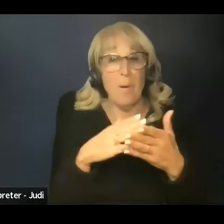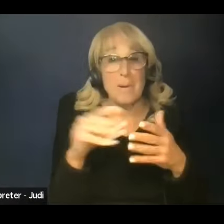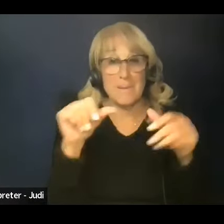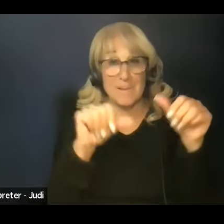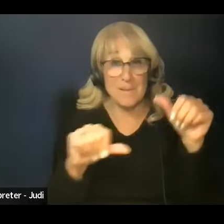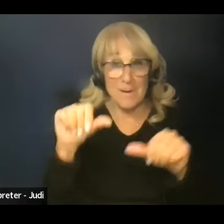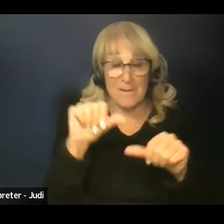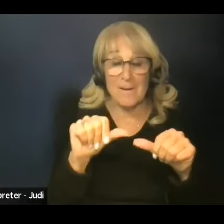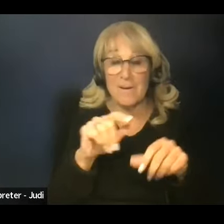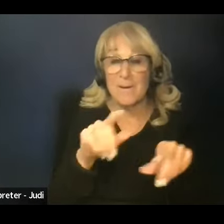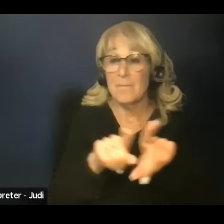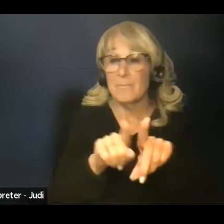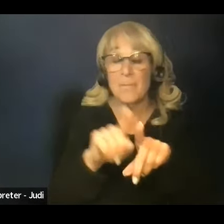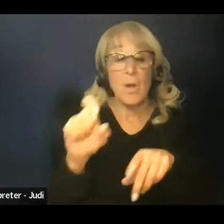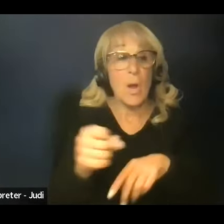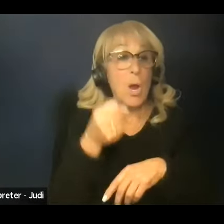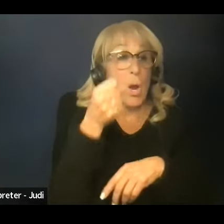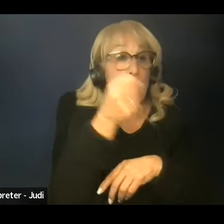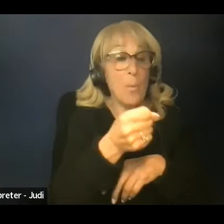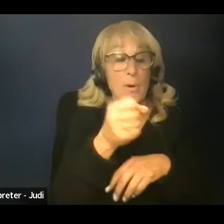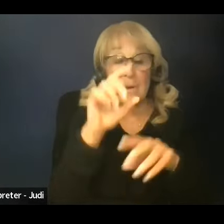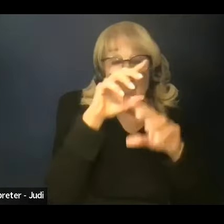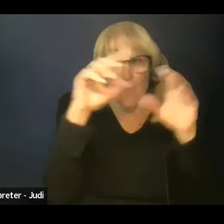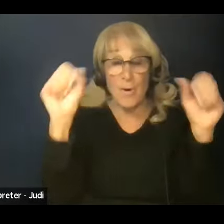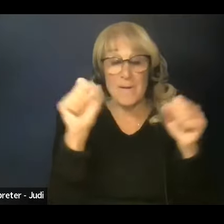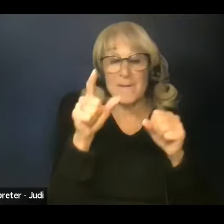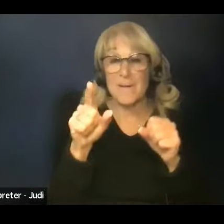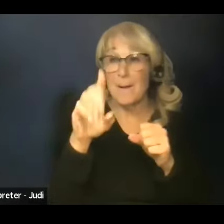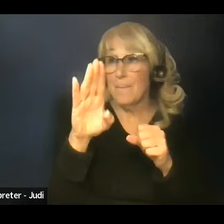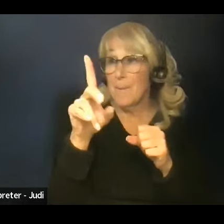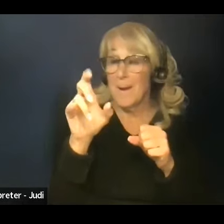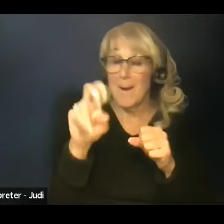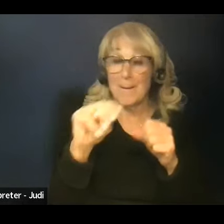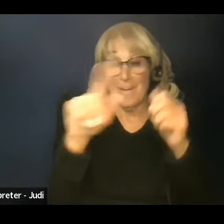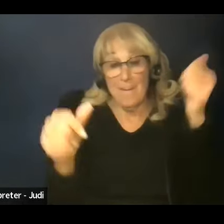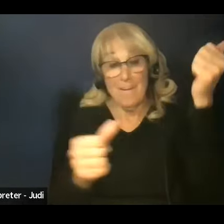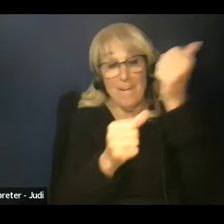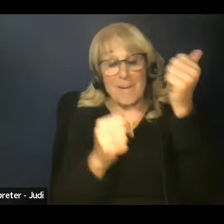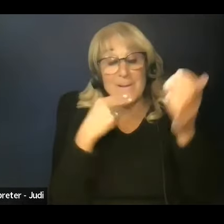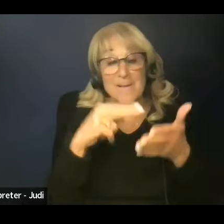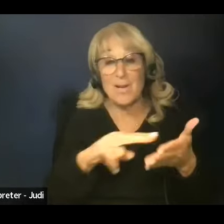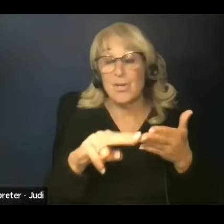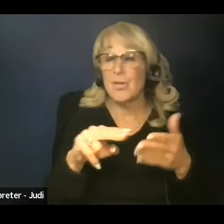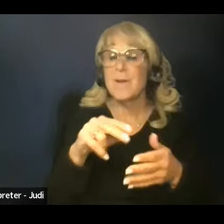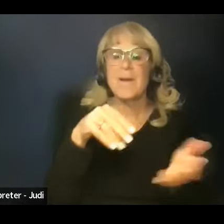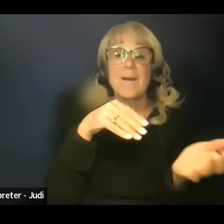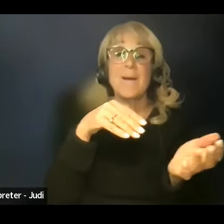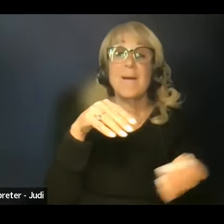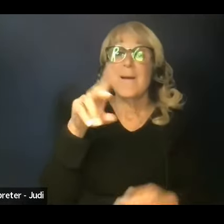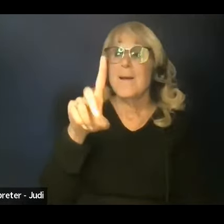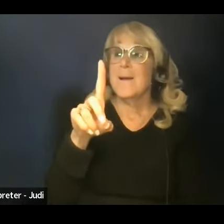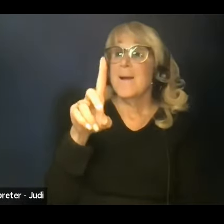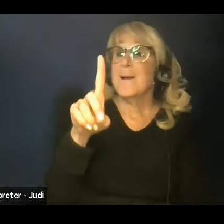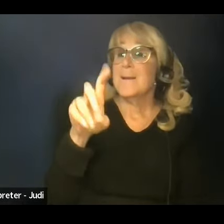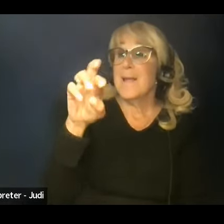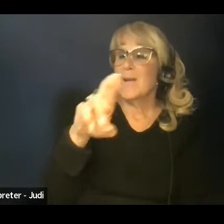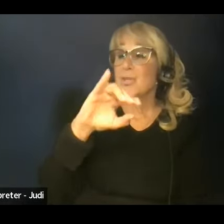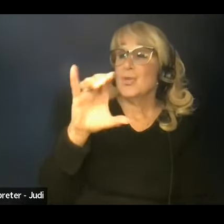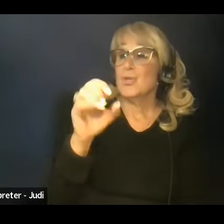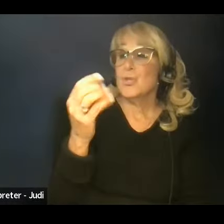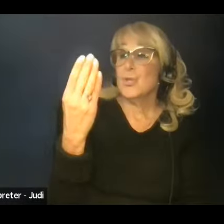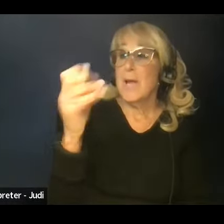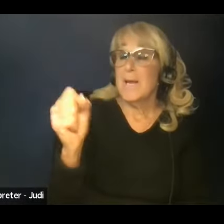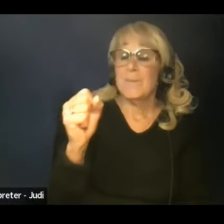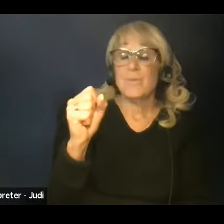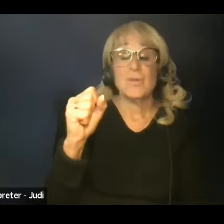being appointed by President Biden to serve as REE Undersecretary, Dr. Jacobs Young was Administrator for